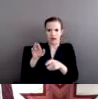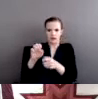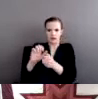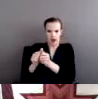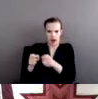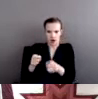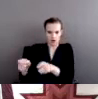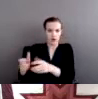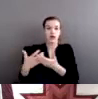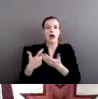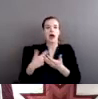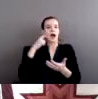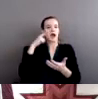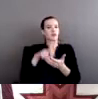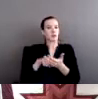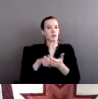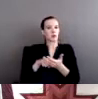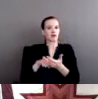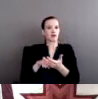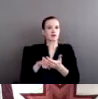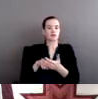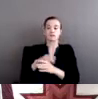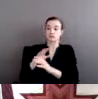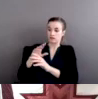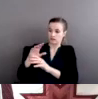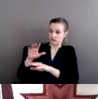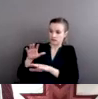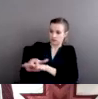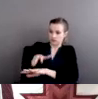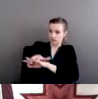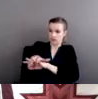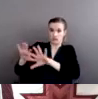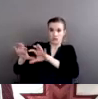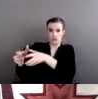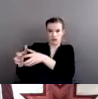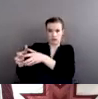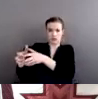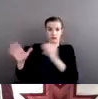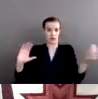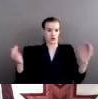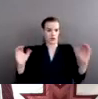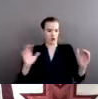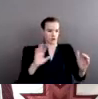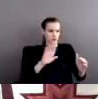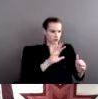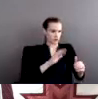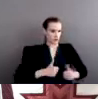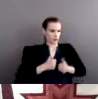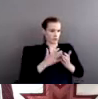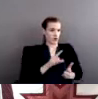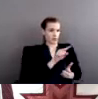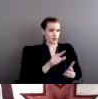challenges that tribal nations have experienced and the challenges that all survivors of violence experience.